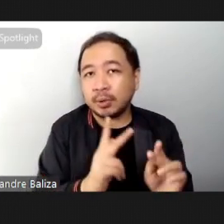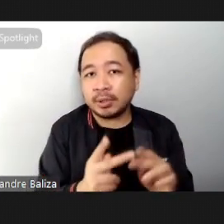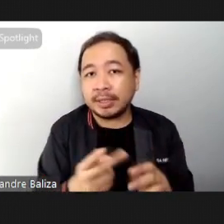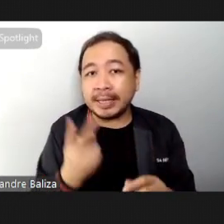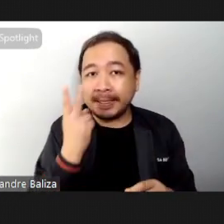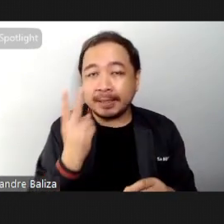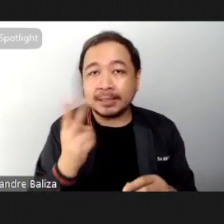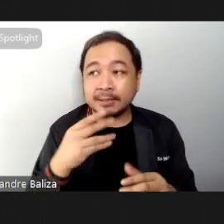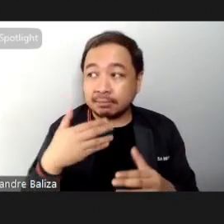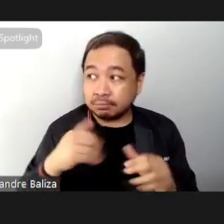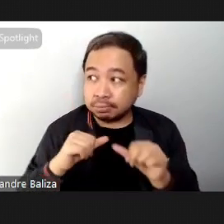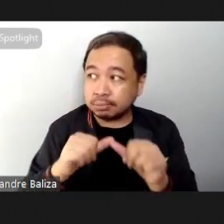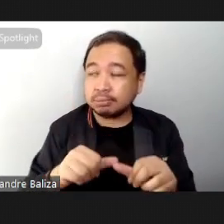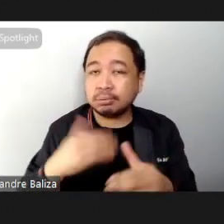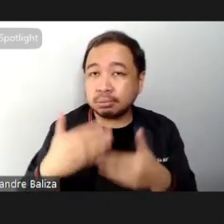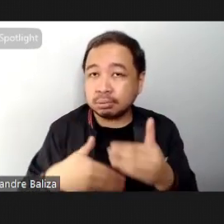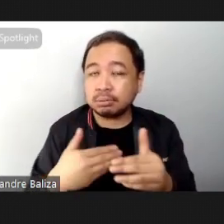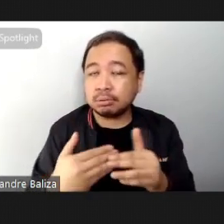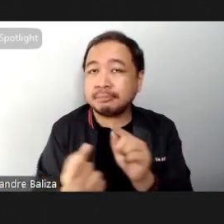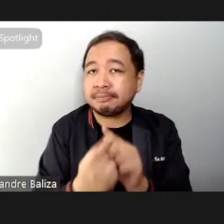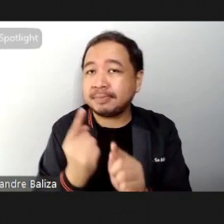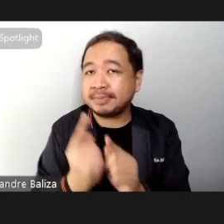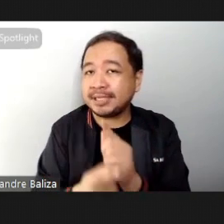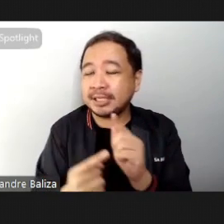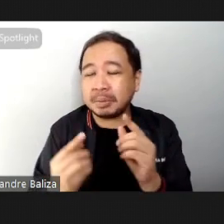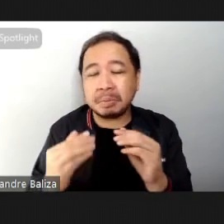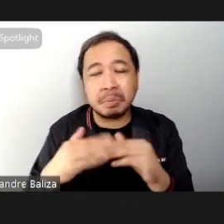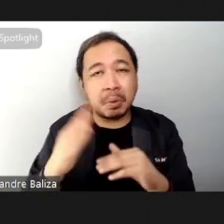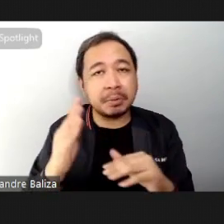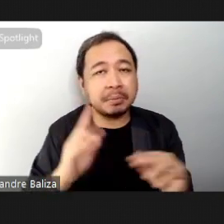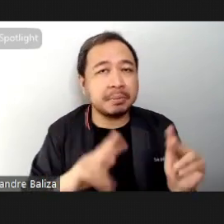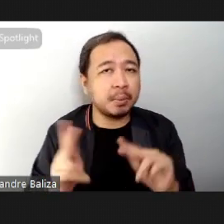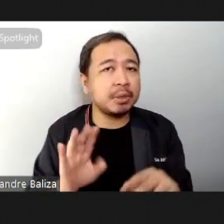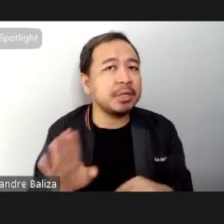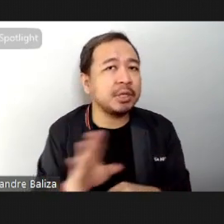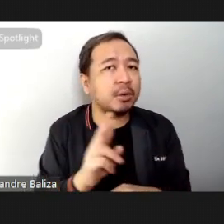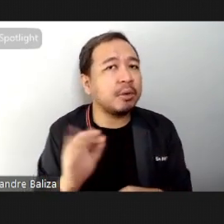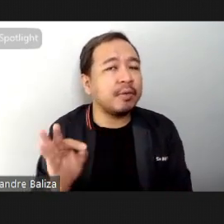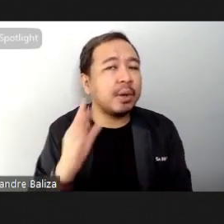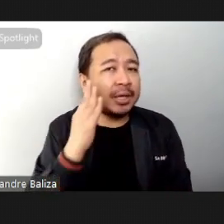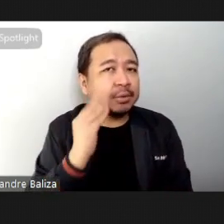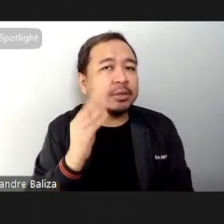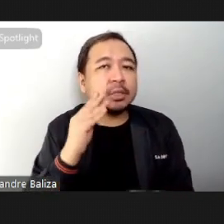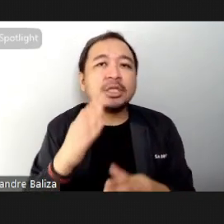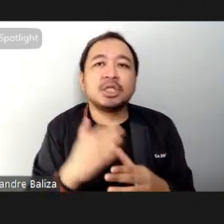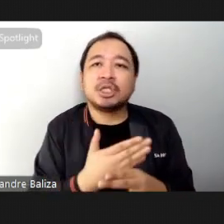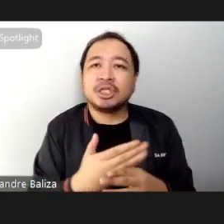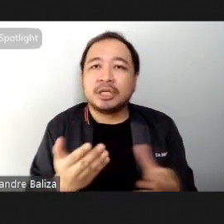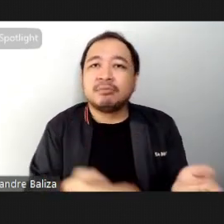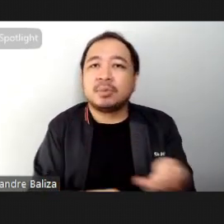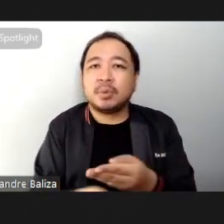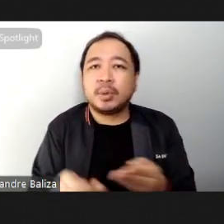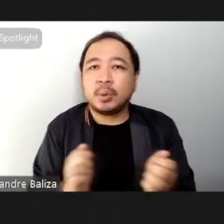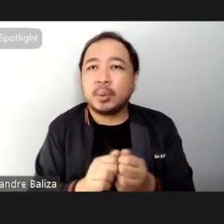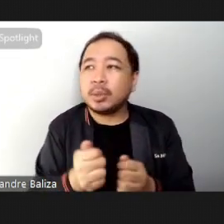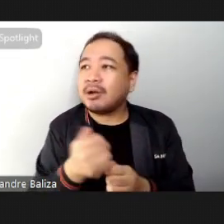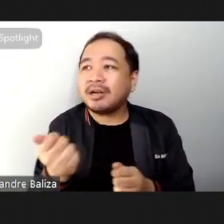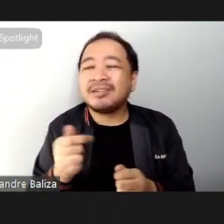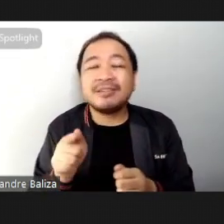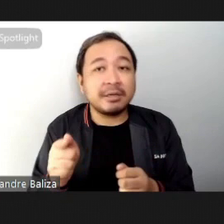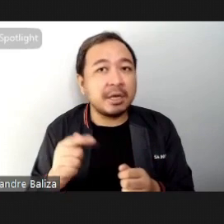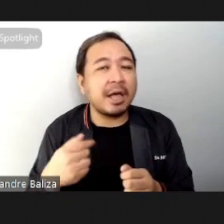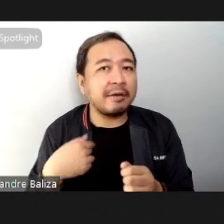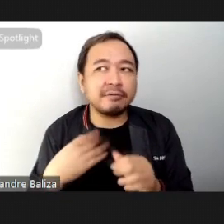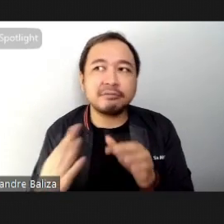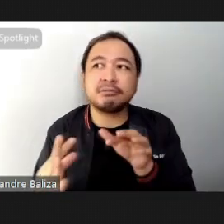practice as you connect with more people that your road flow journey is shared by many others and that really gets you that sense of connection that is